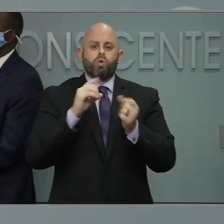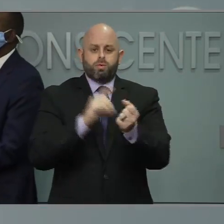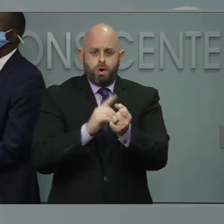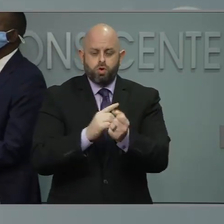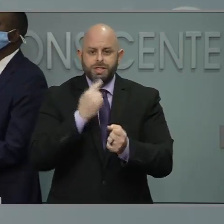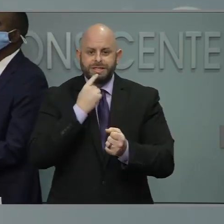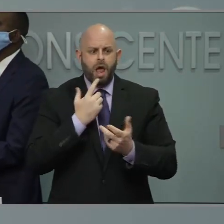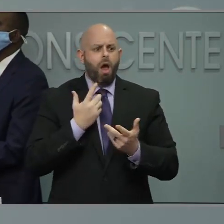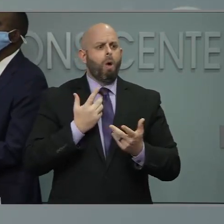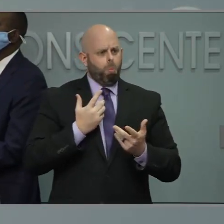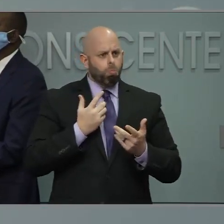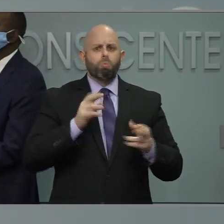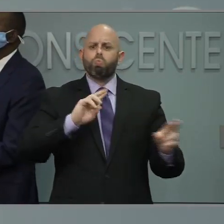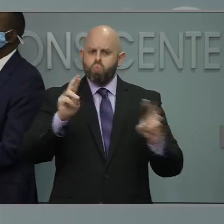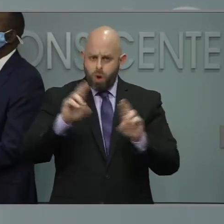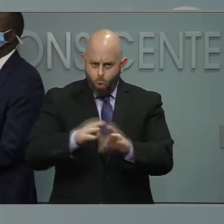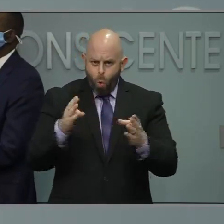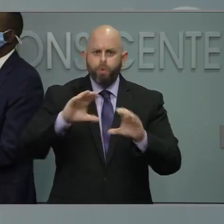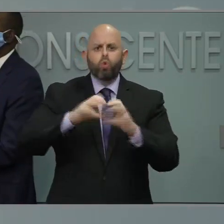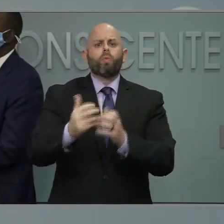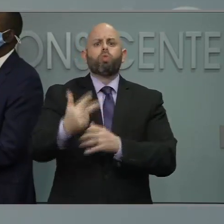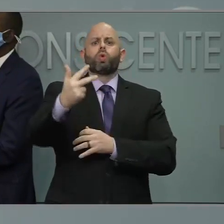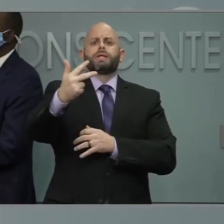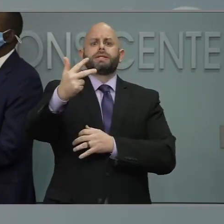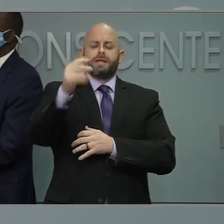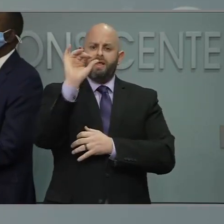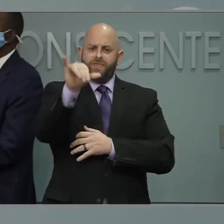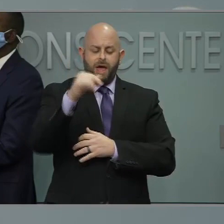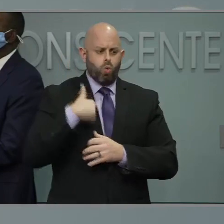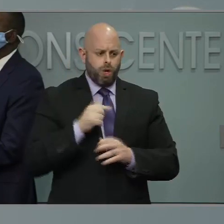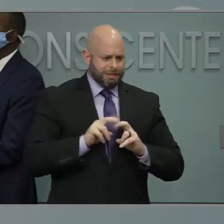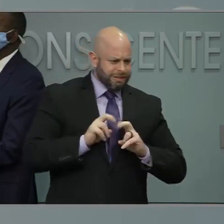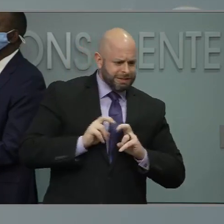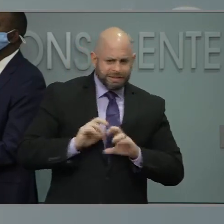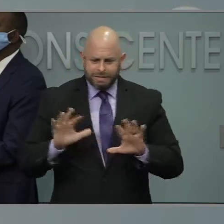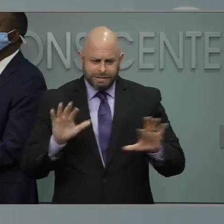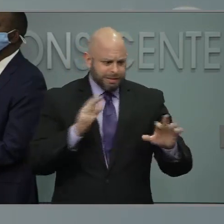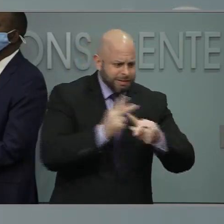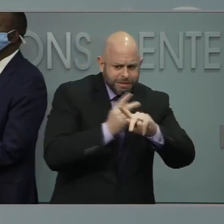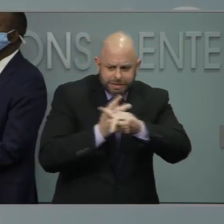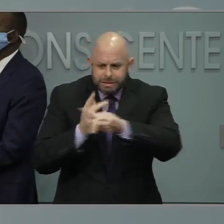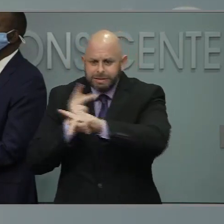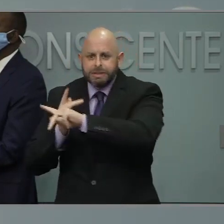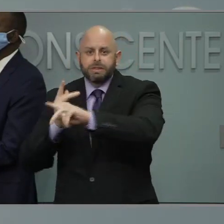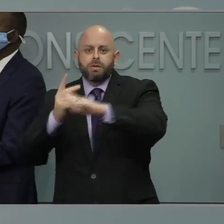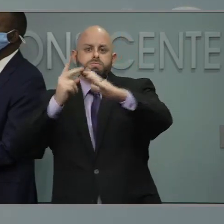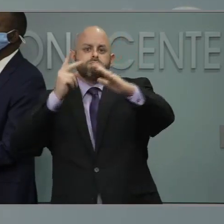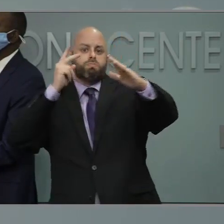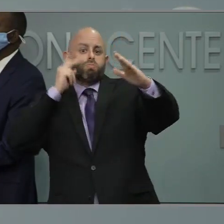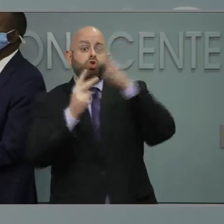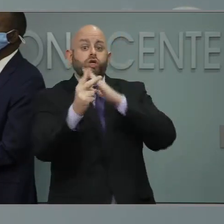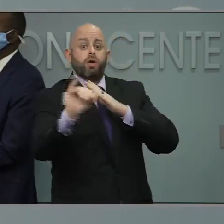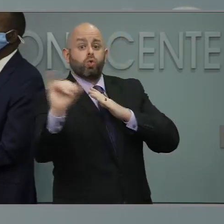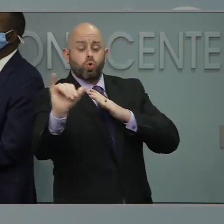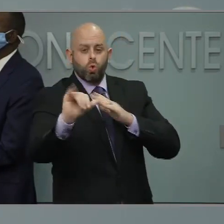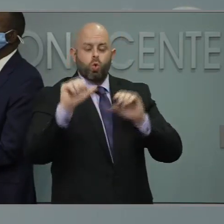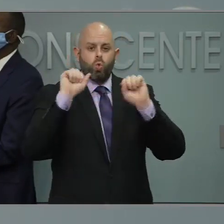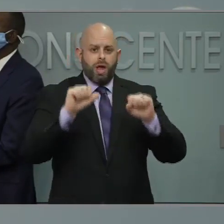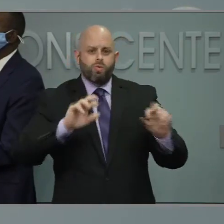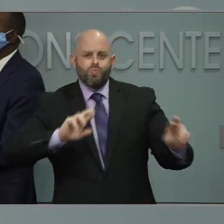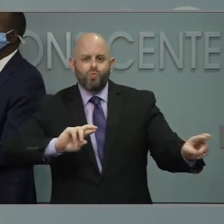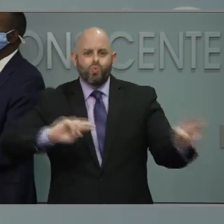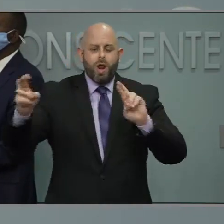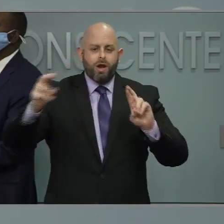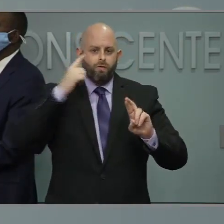what? I think we're we're ready to to move on to the group, which is why we're trying to analyze that as well as project out into the future so that we can give our